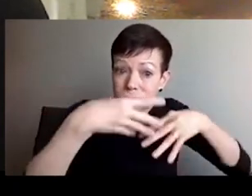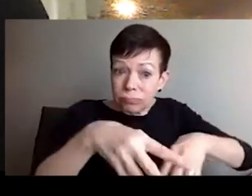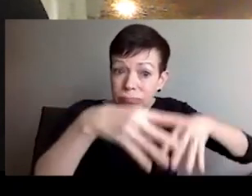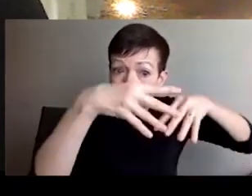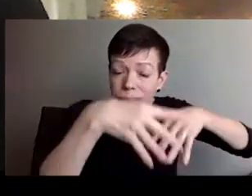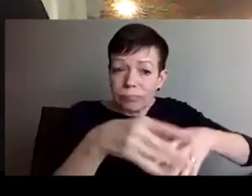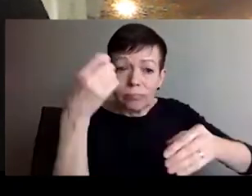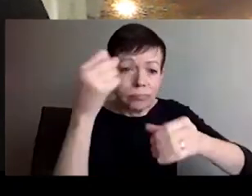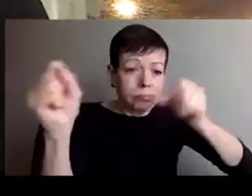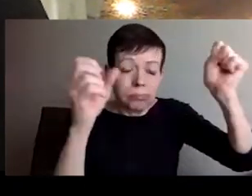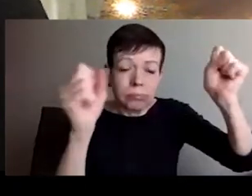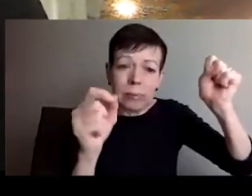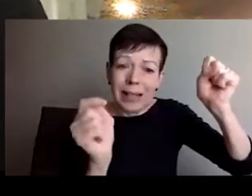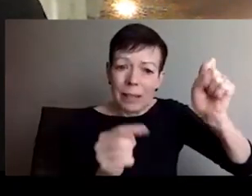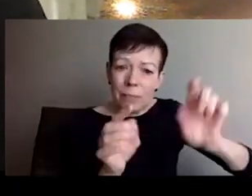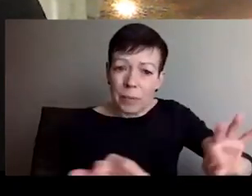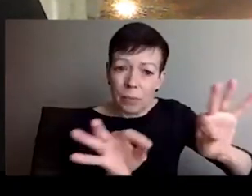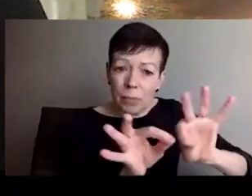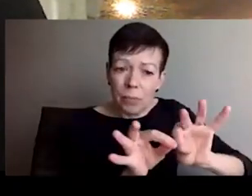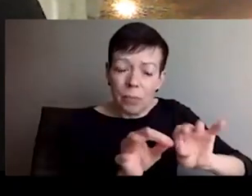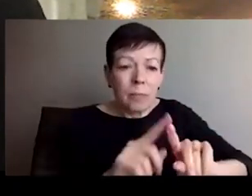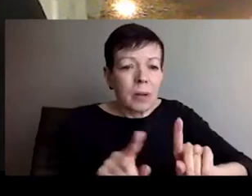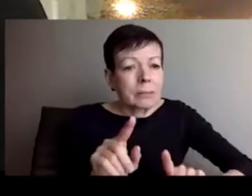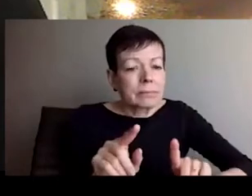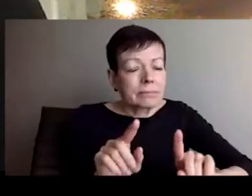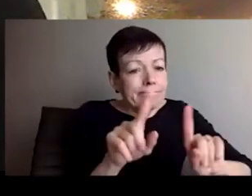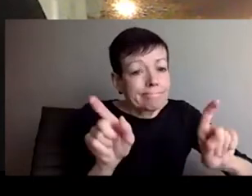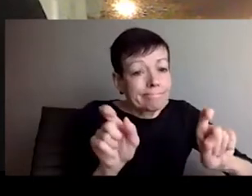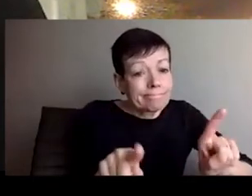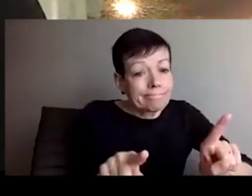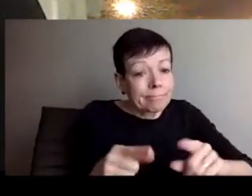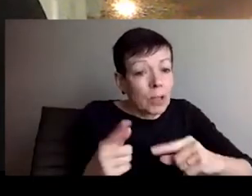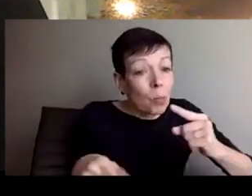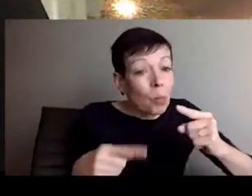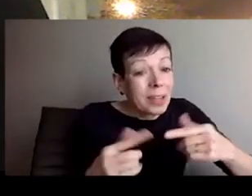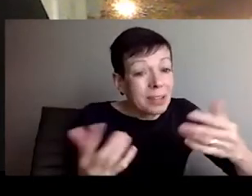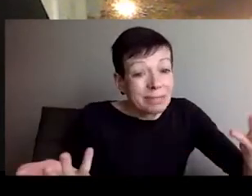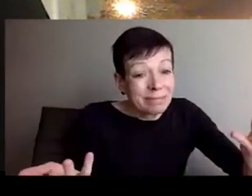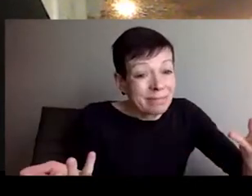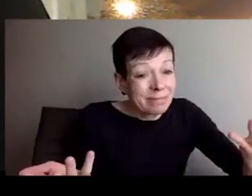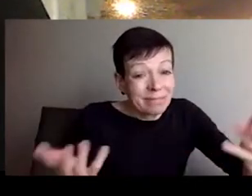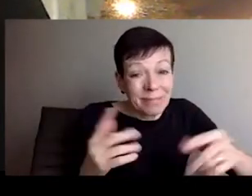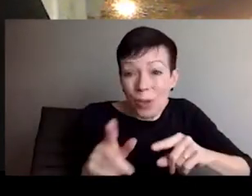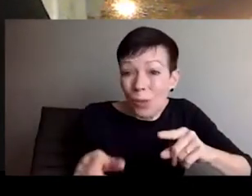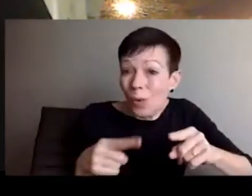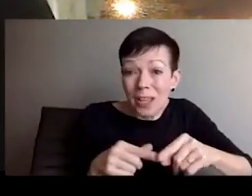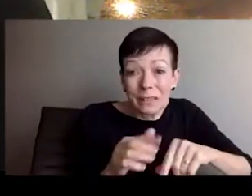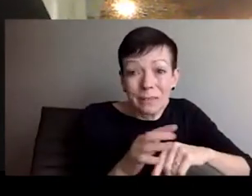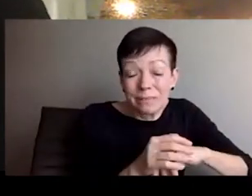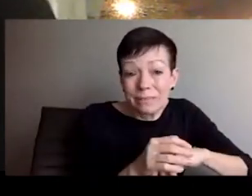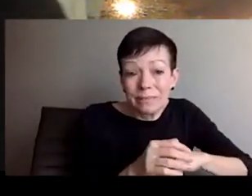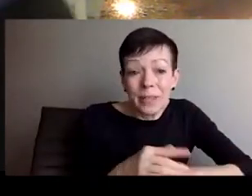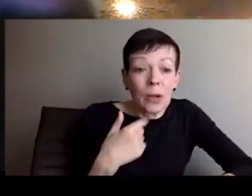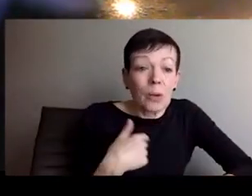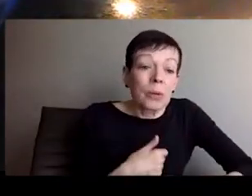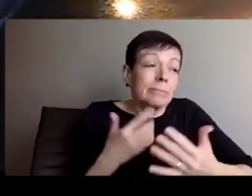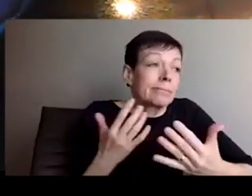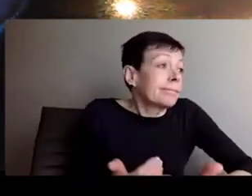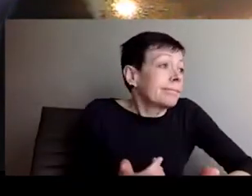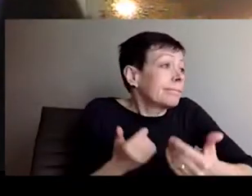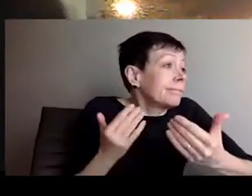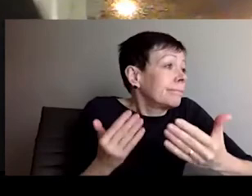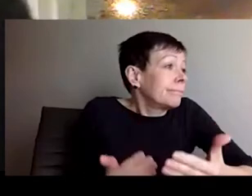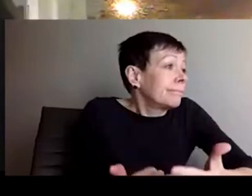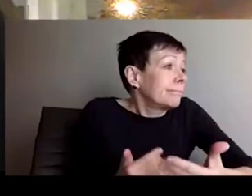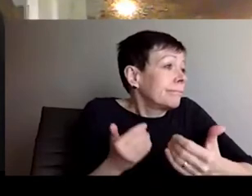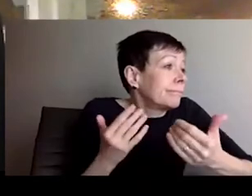economical sanctions, but of course, it's also a certain disagreement in the